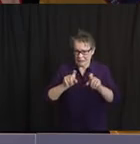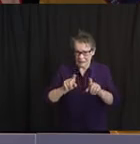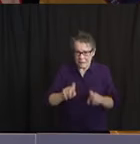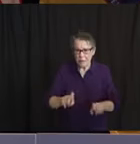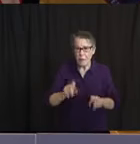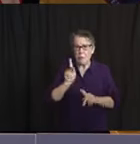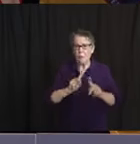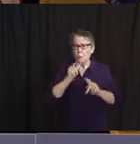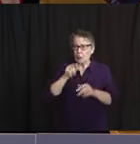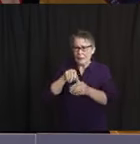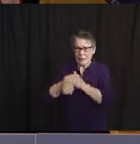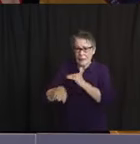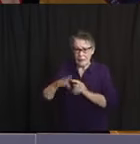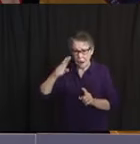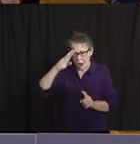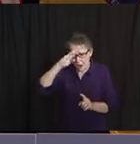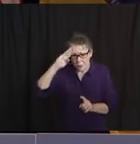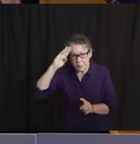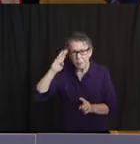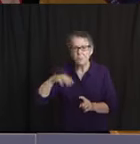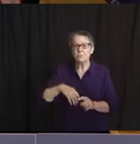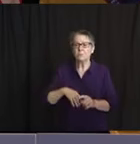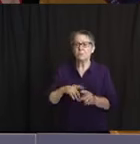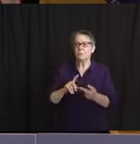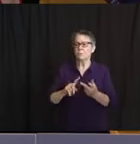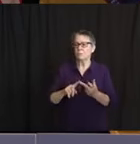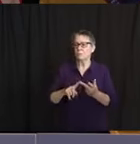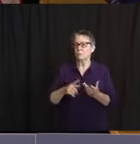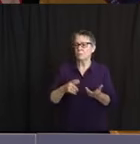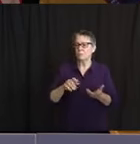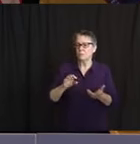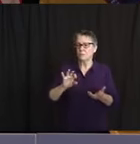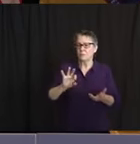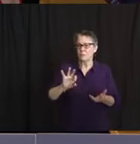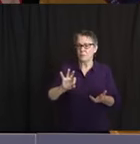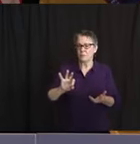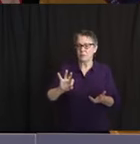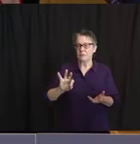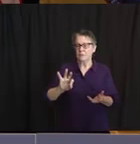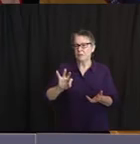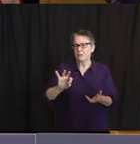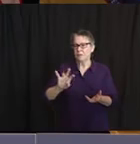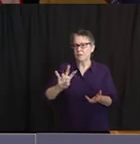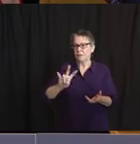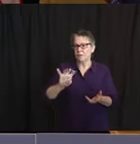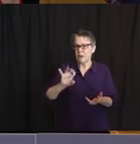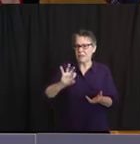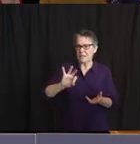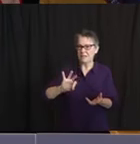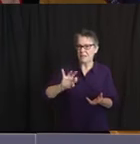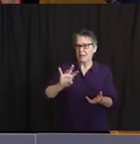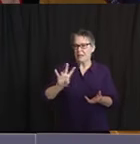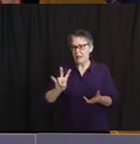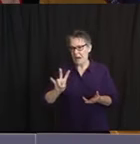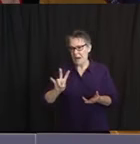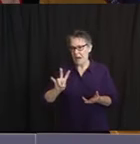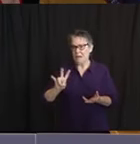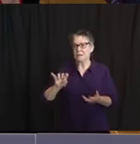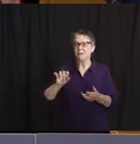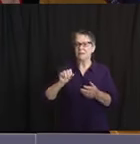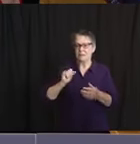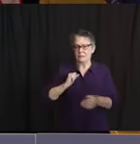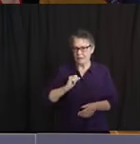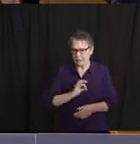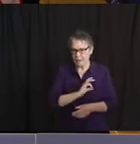779 staff have tested positive, and we are working to ensure that universal testing of staff